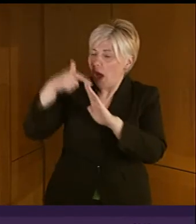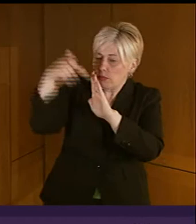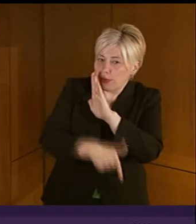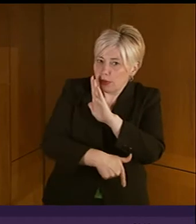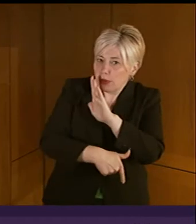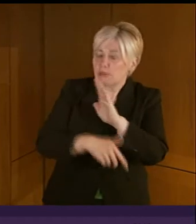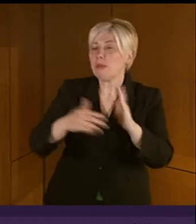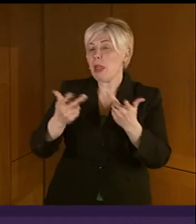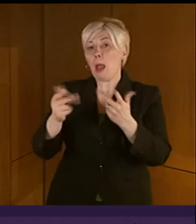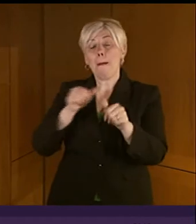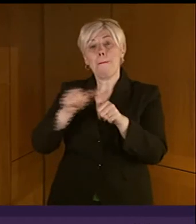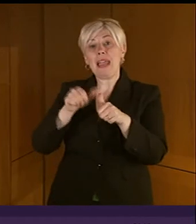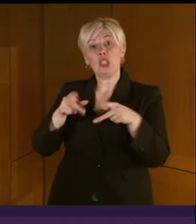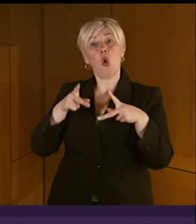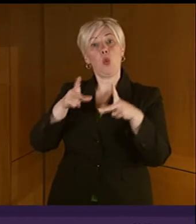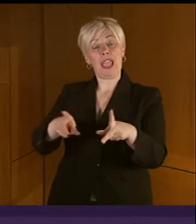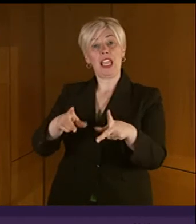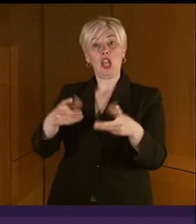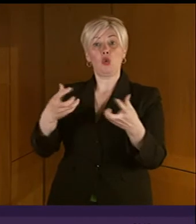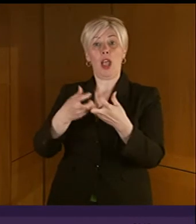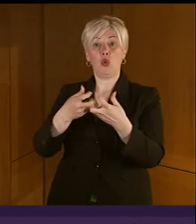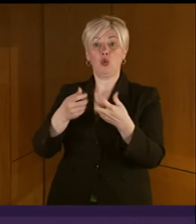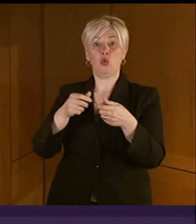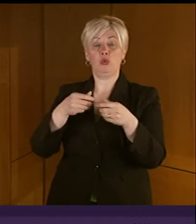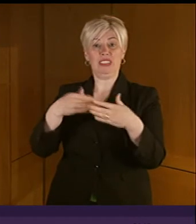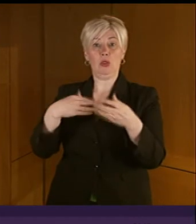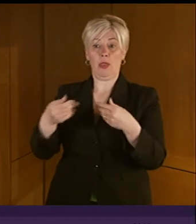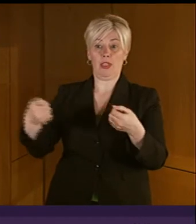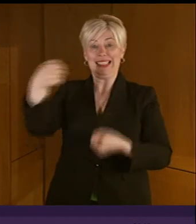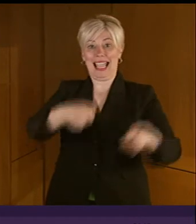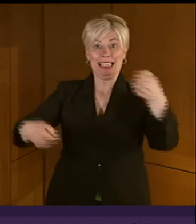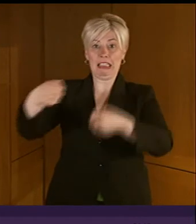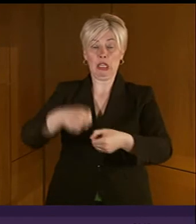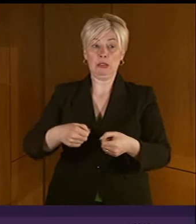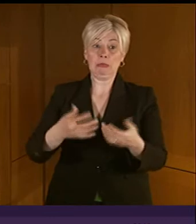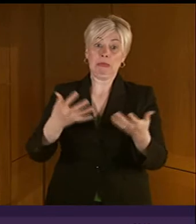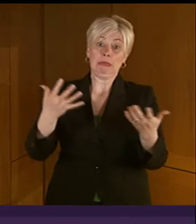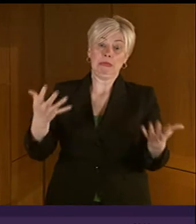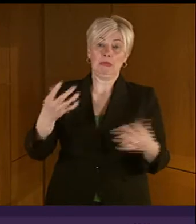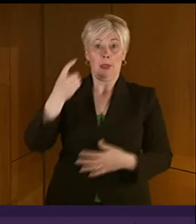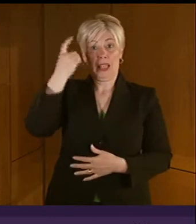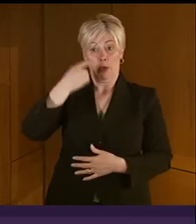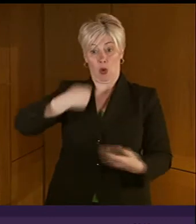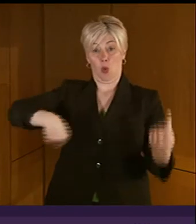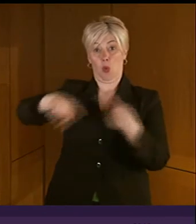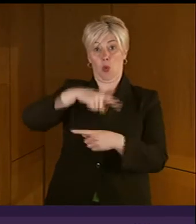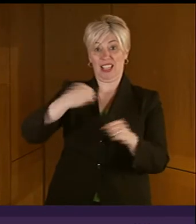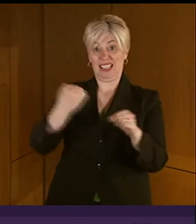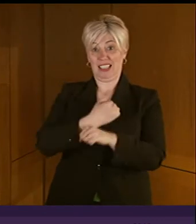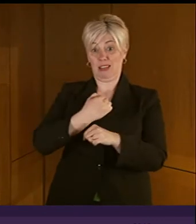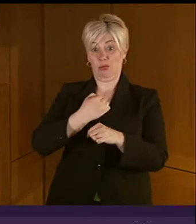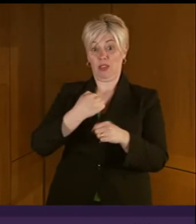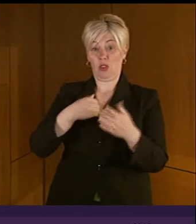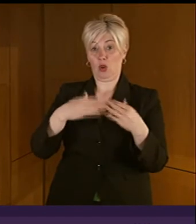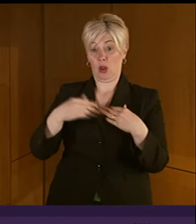there is a better way to handle such a procurement exercise? Well, think through how we have handled our procurement exercise, then I think we